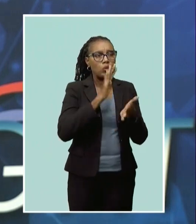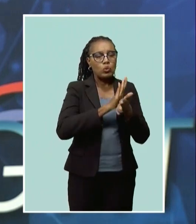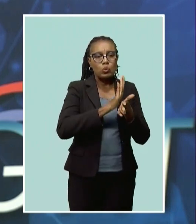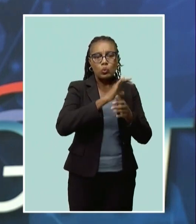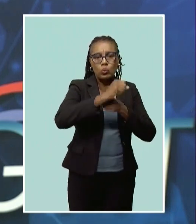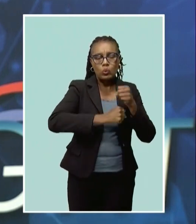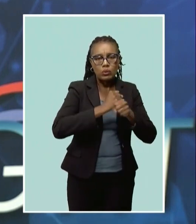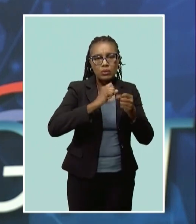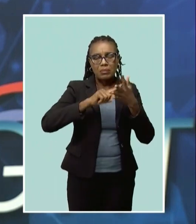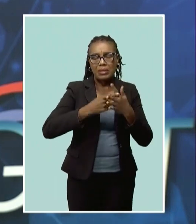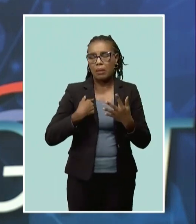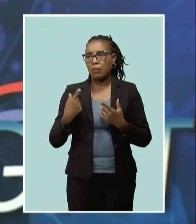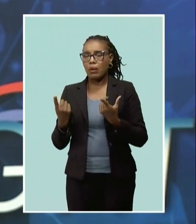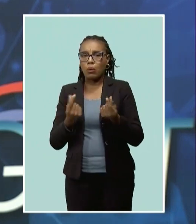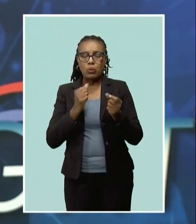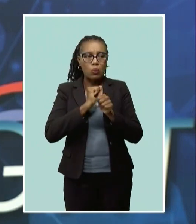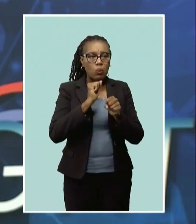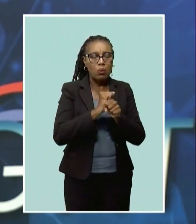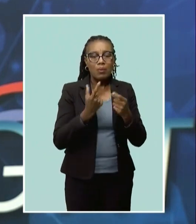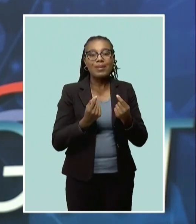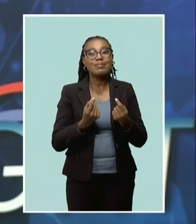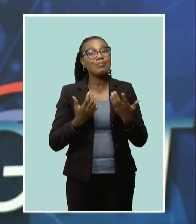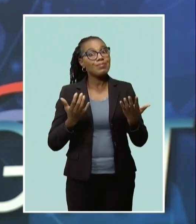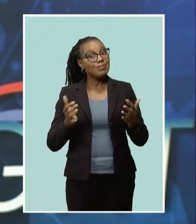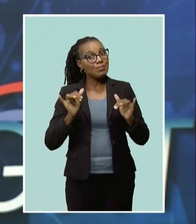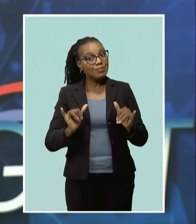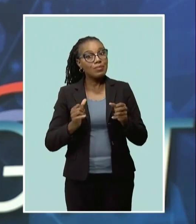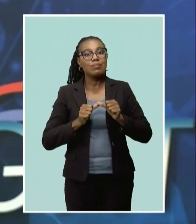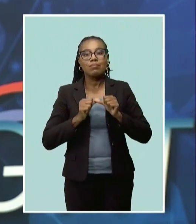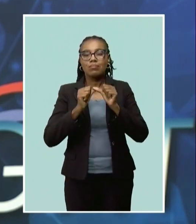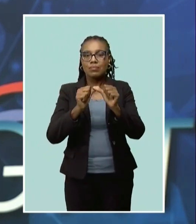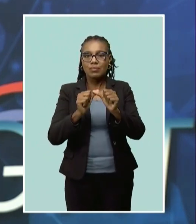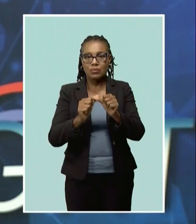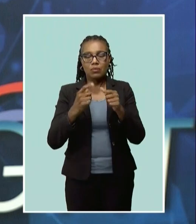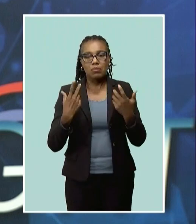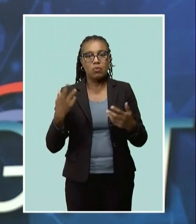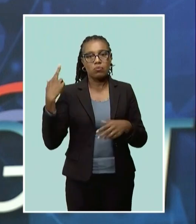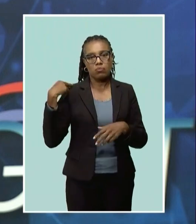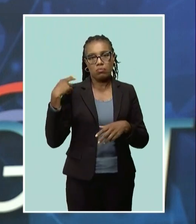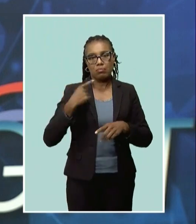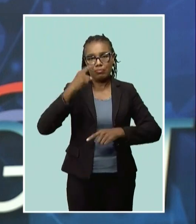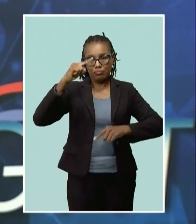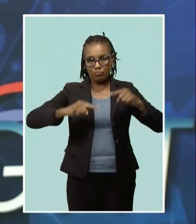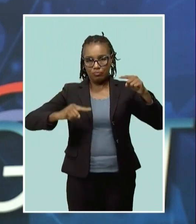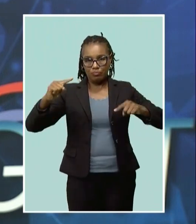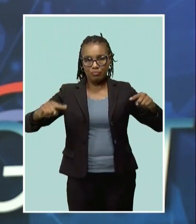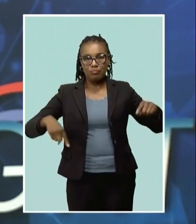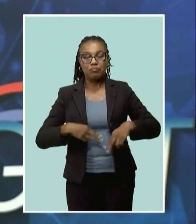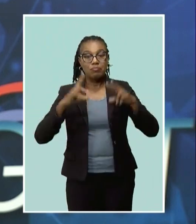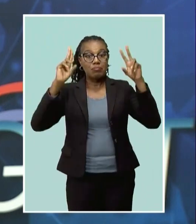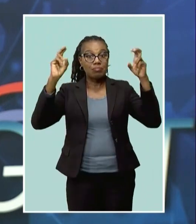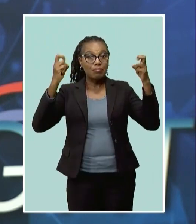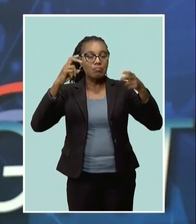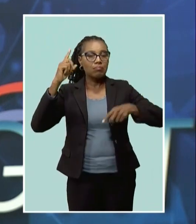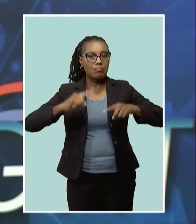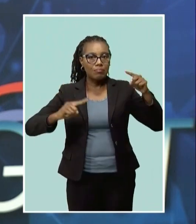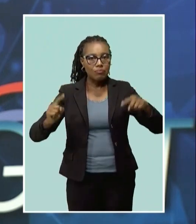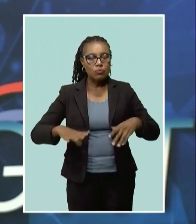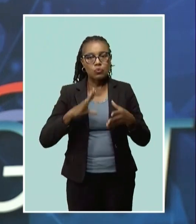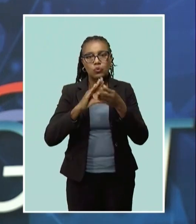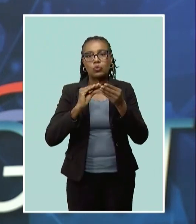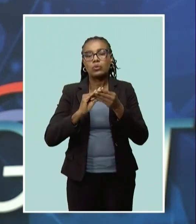retained, but with a different title and responsibilities. Acting Prime Minister Santia Bradshaw says the 220